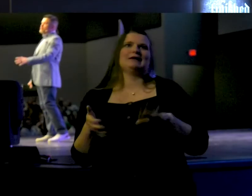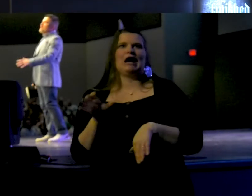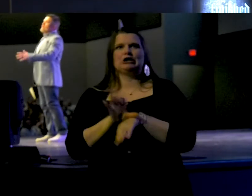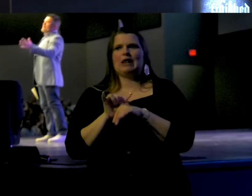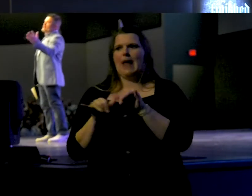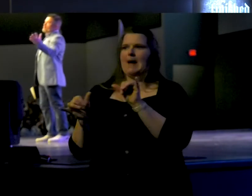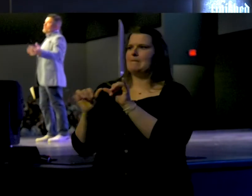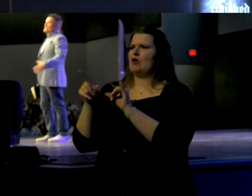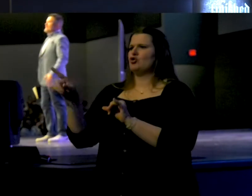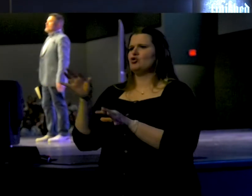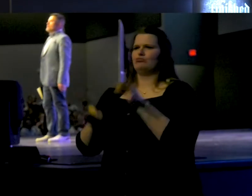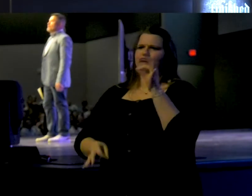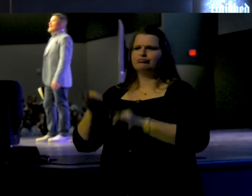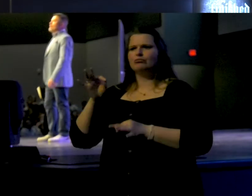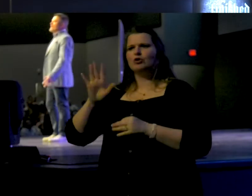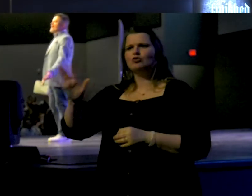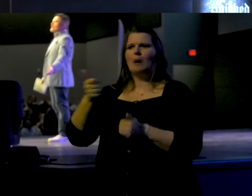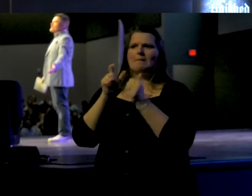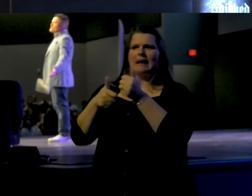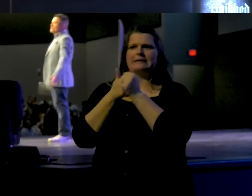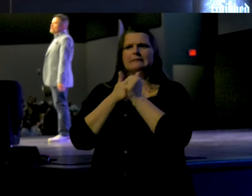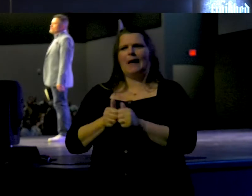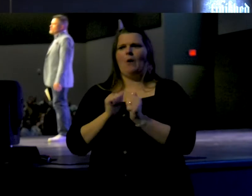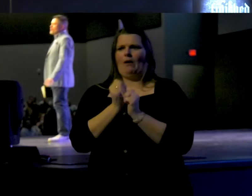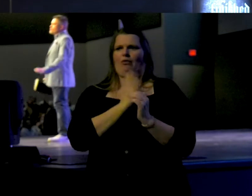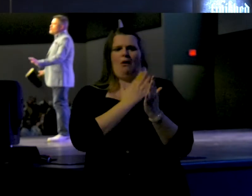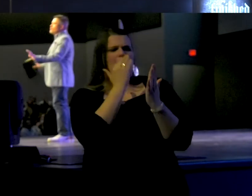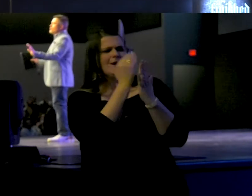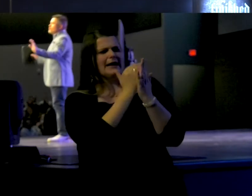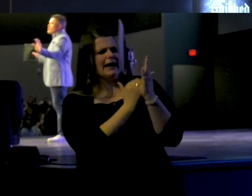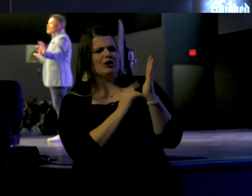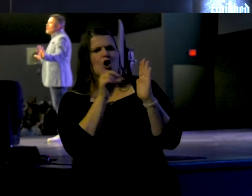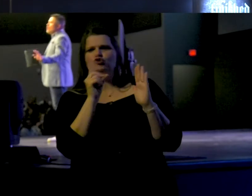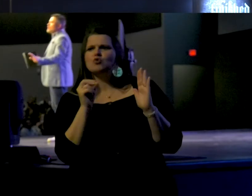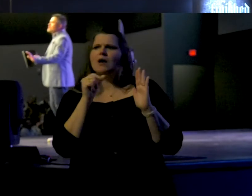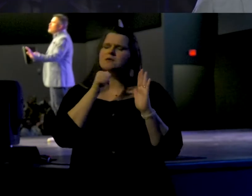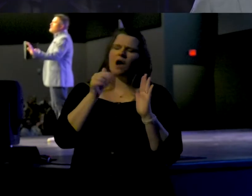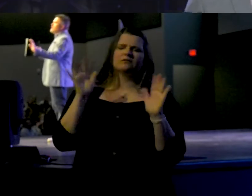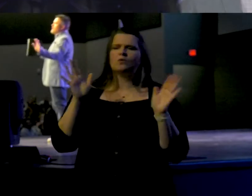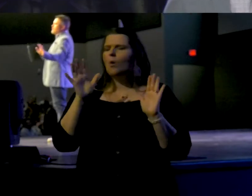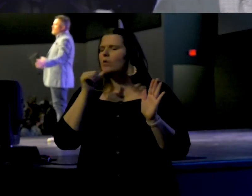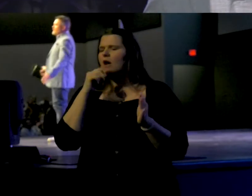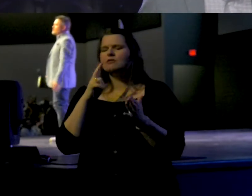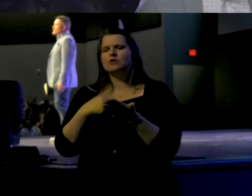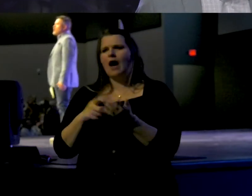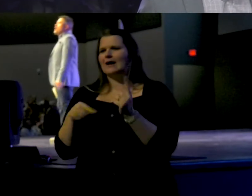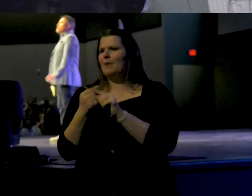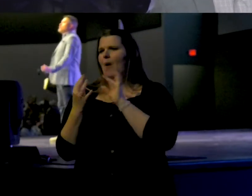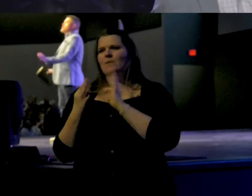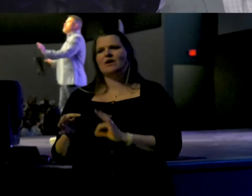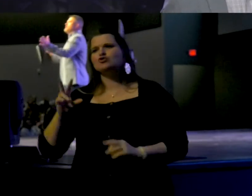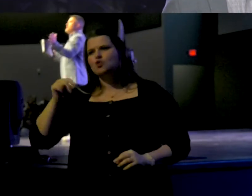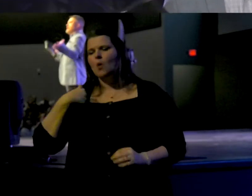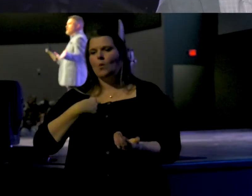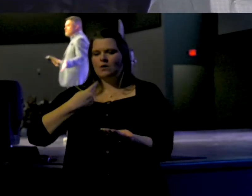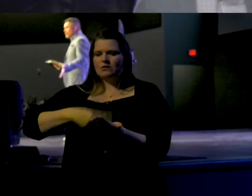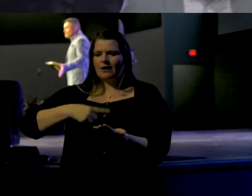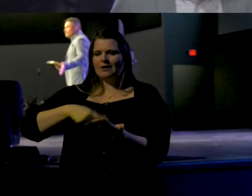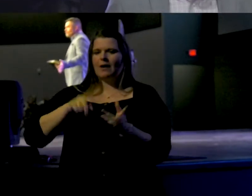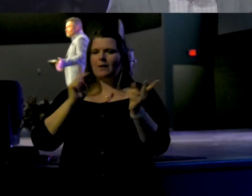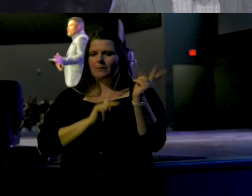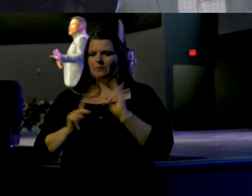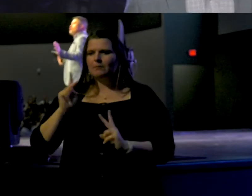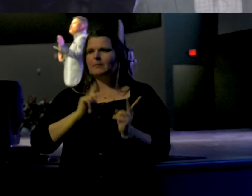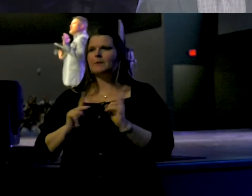measures you by your ability to comply with our list of do's and don'ts. No, no, no, no, no. We're not talking about perfection, but we're talking about